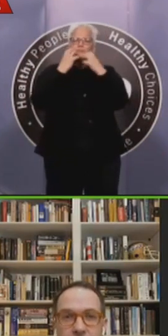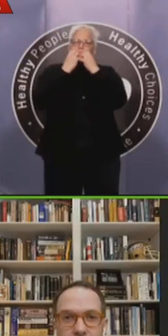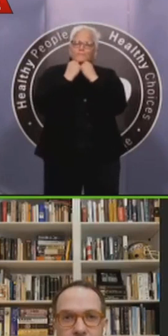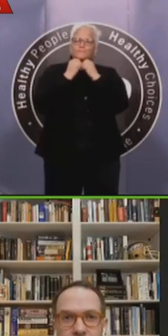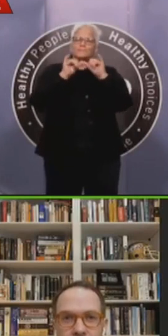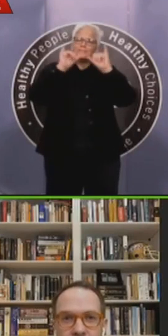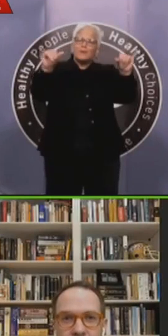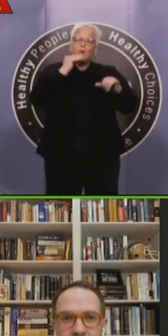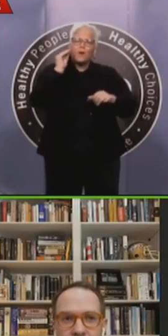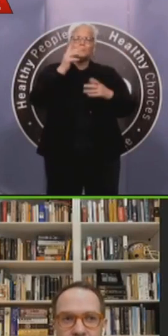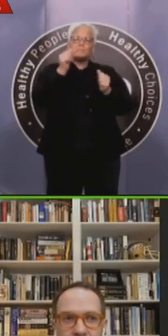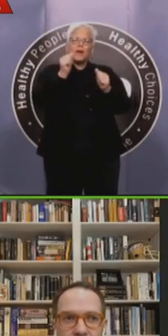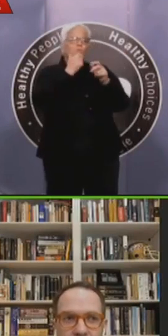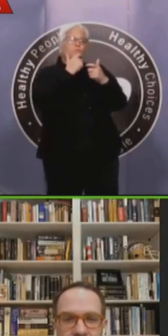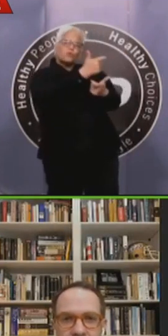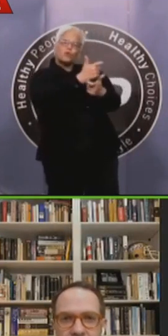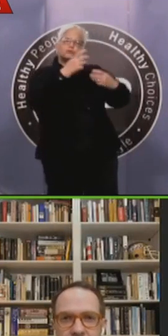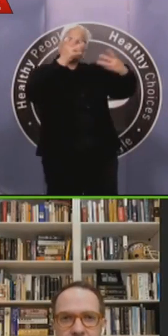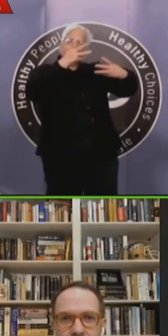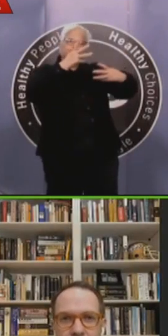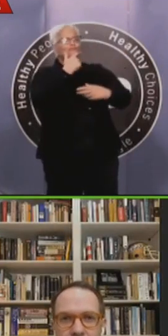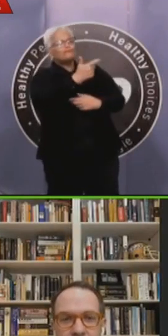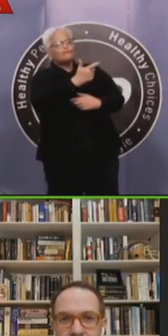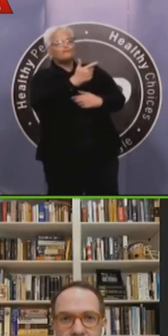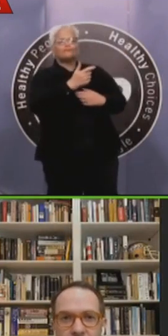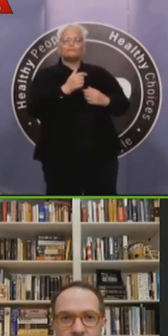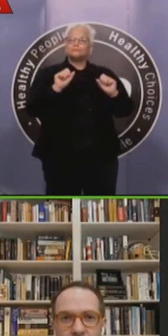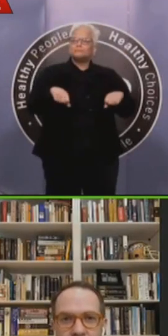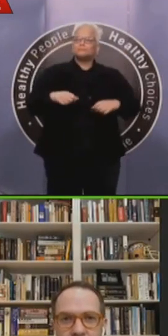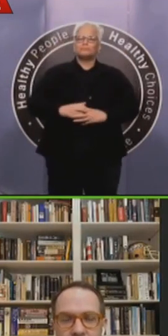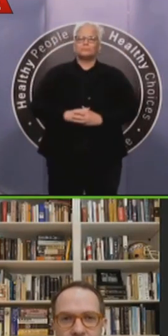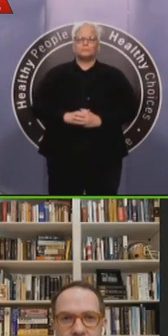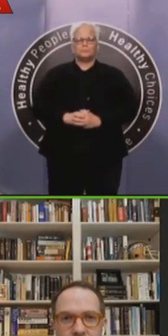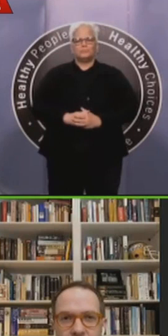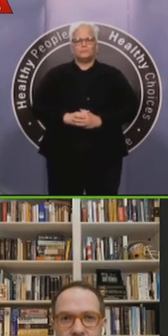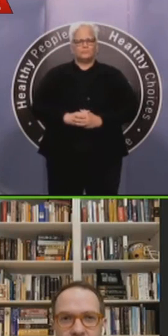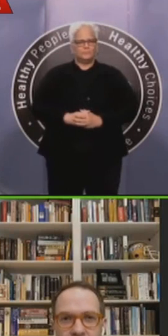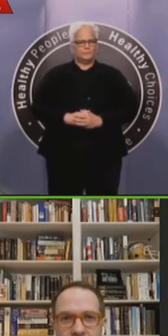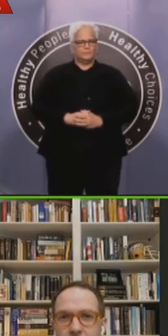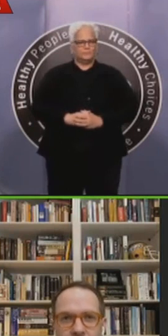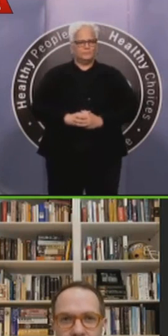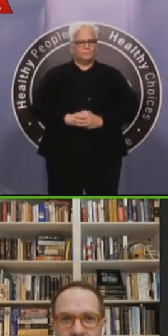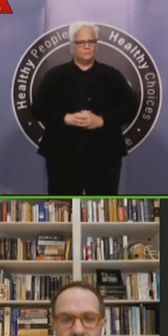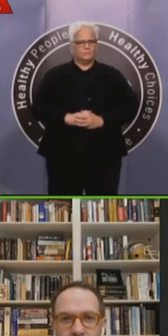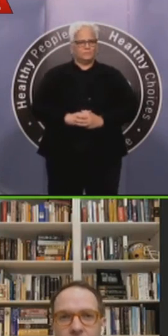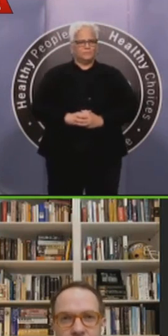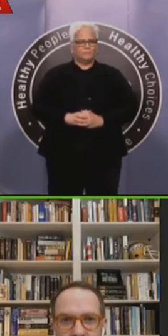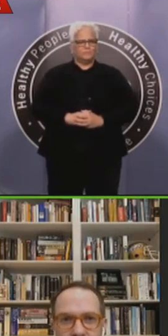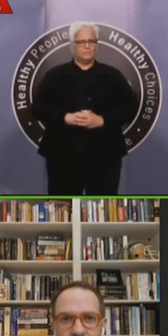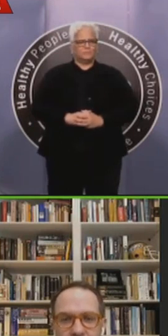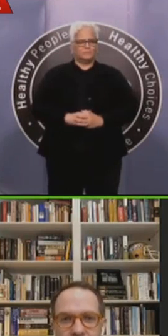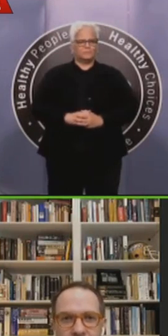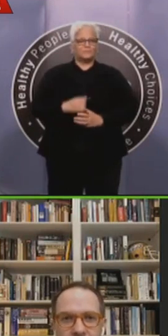putting on those remote services. Uh, if people are all sitting in cars, uh, in a parking lot,